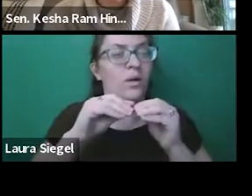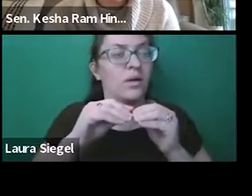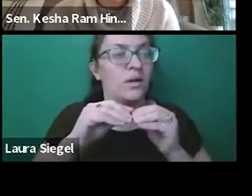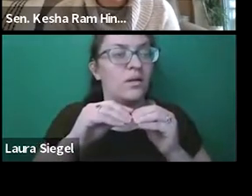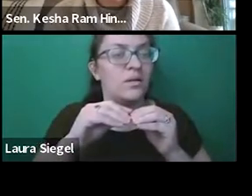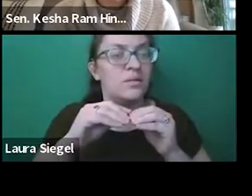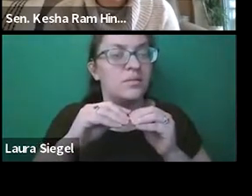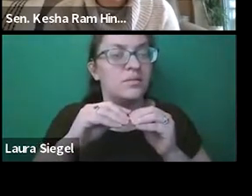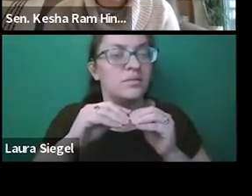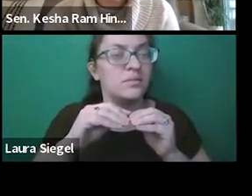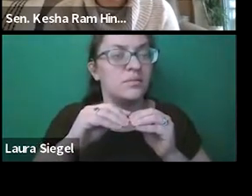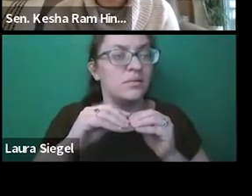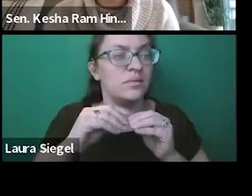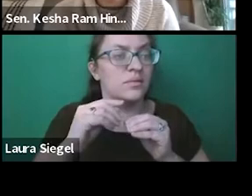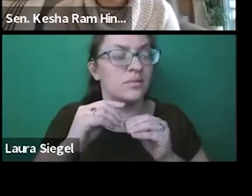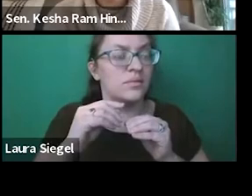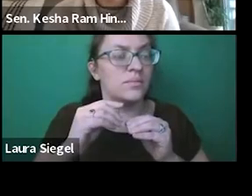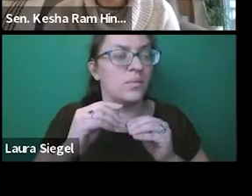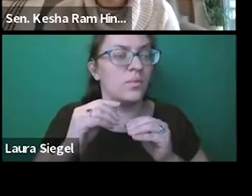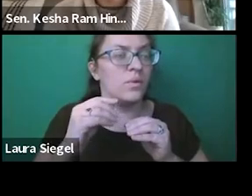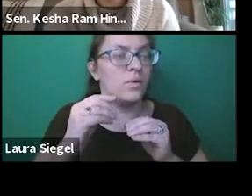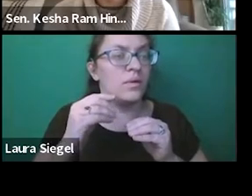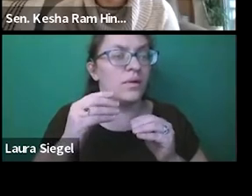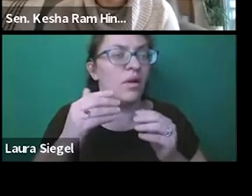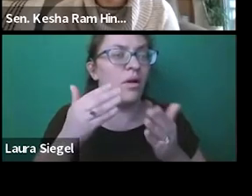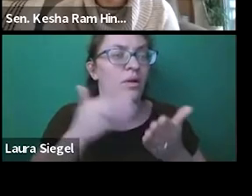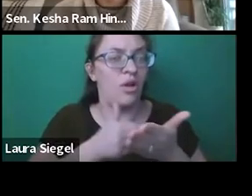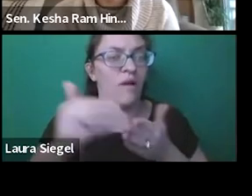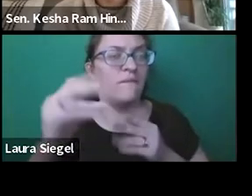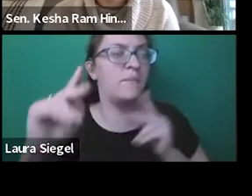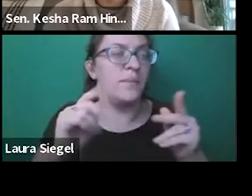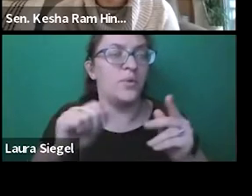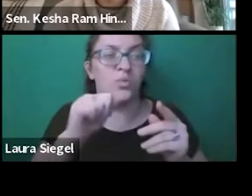But I also suspect that in full disclosure.